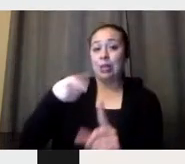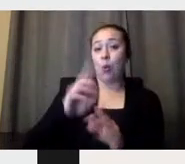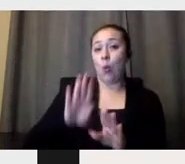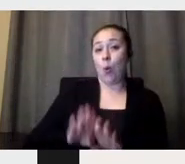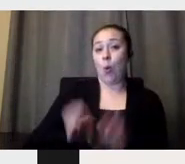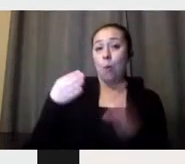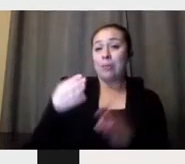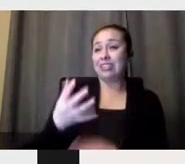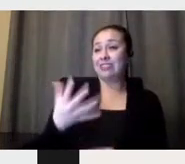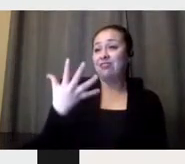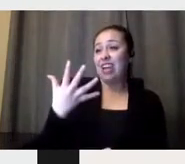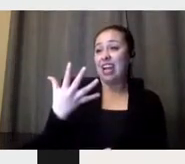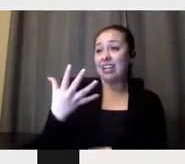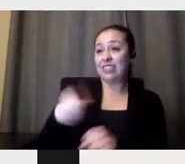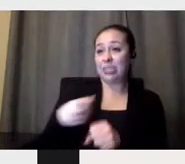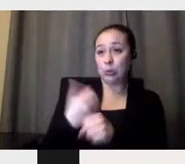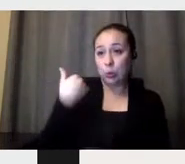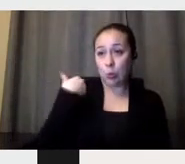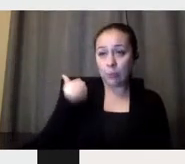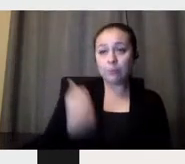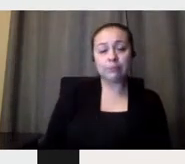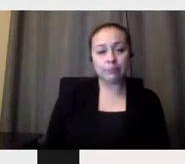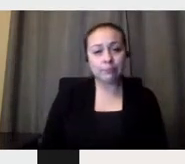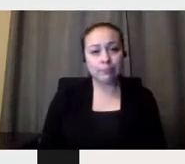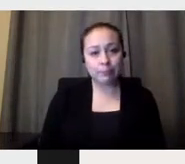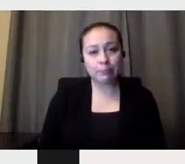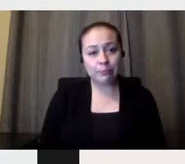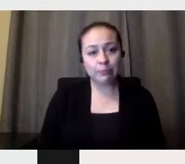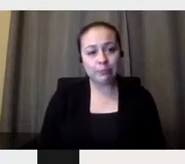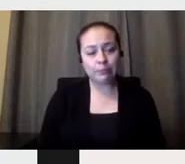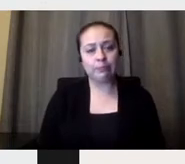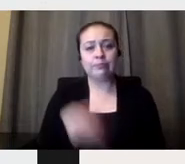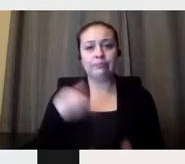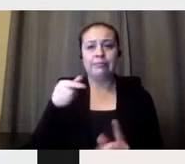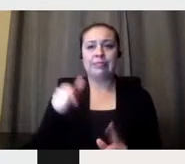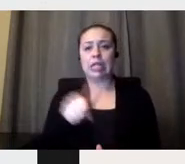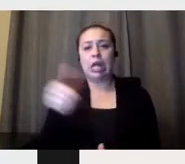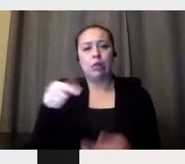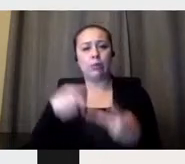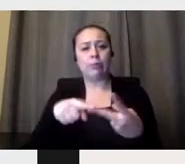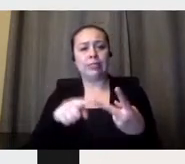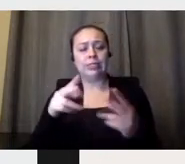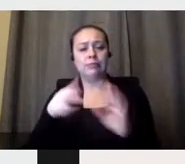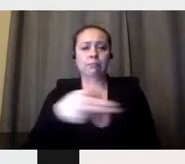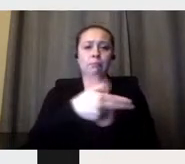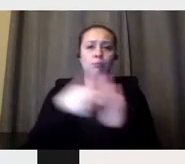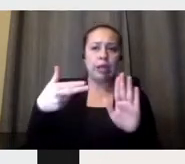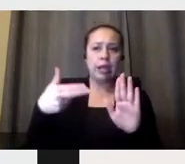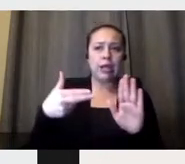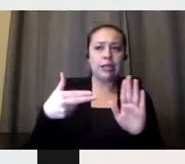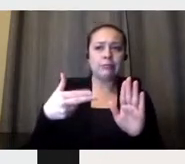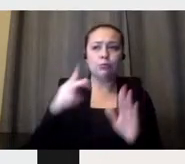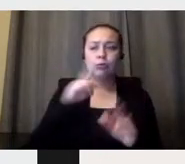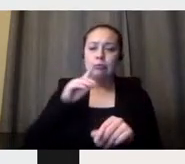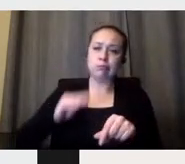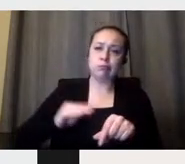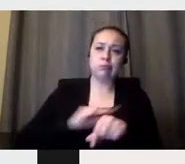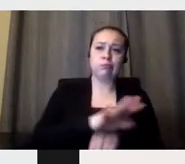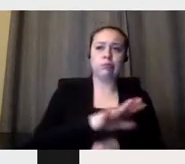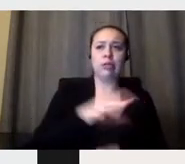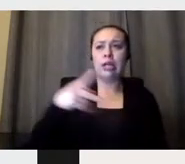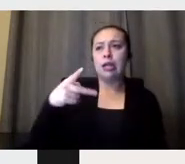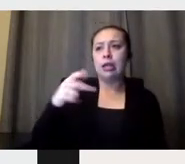the other one is a brand that positioned Peñarol as the